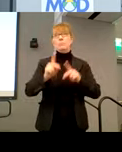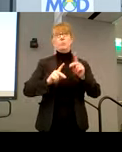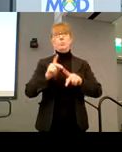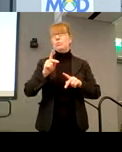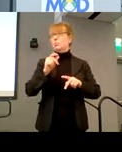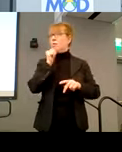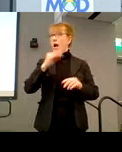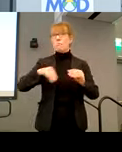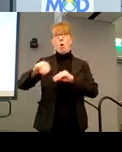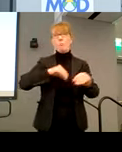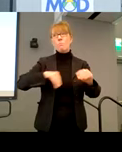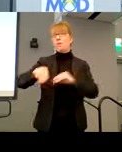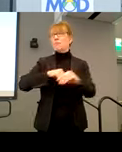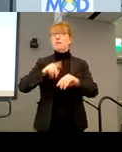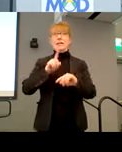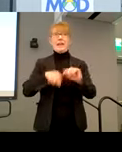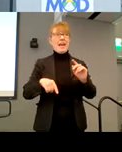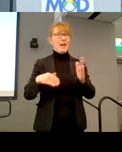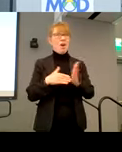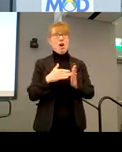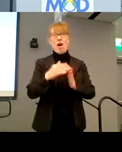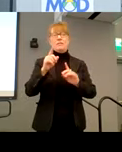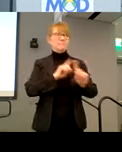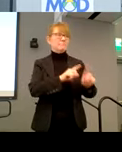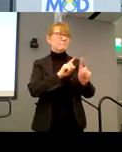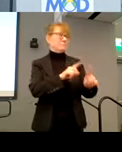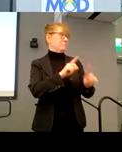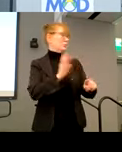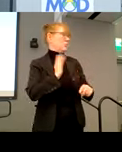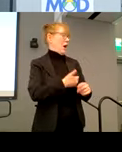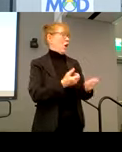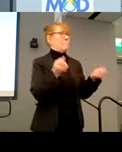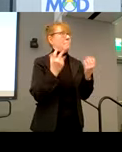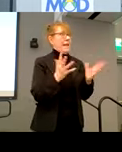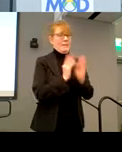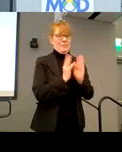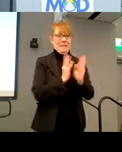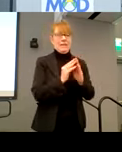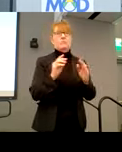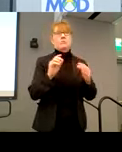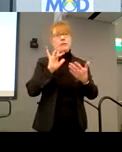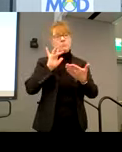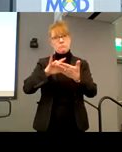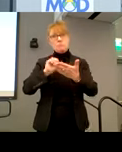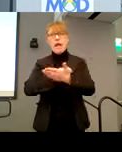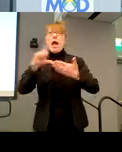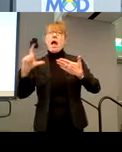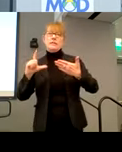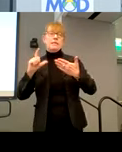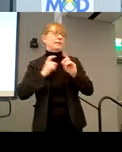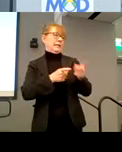and can't always get to the many meetings that a town like Arlington has so that people can give, uh, their input.